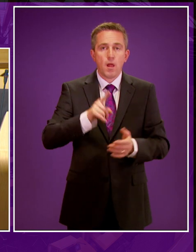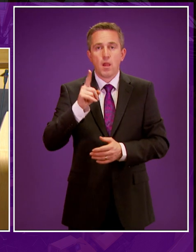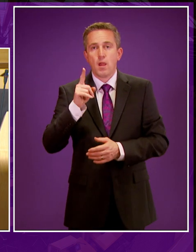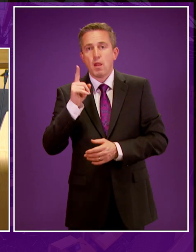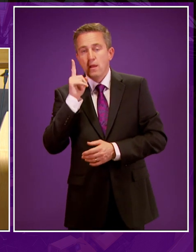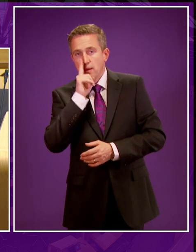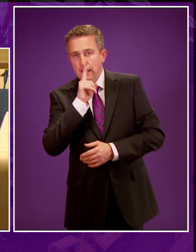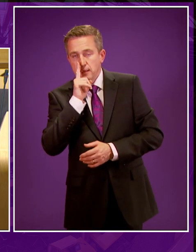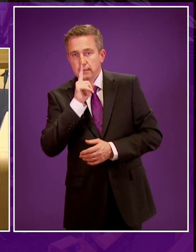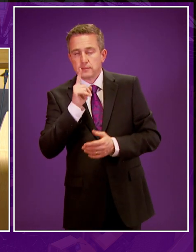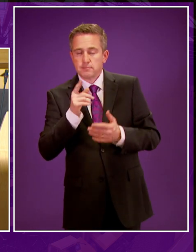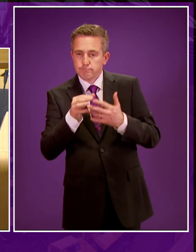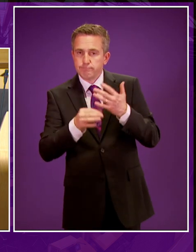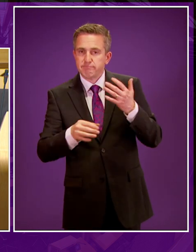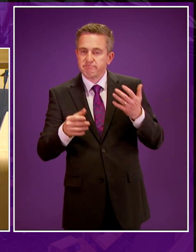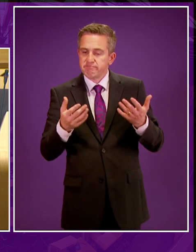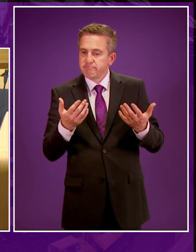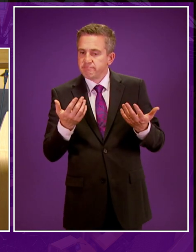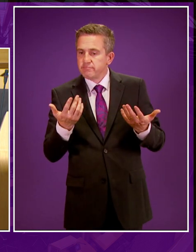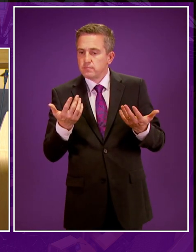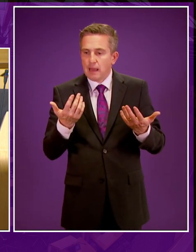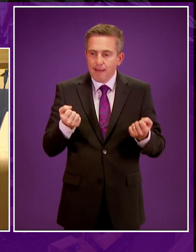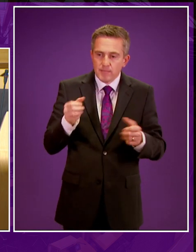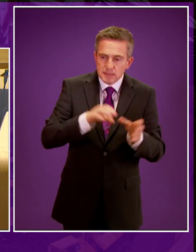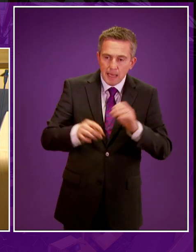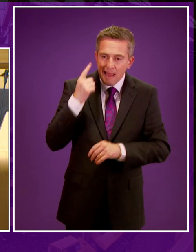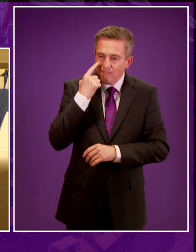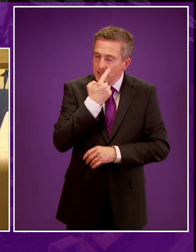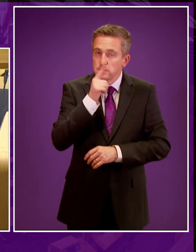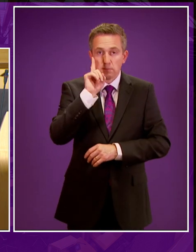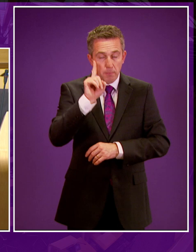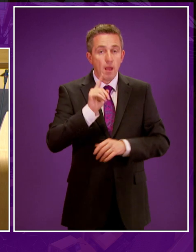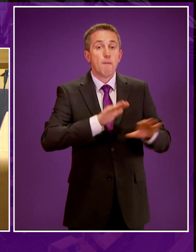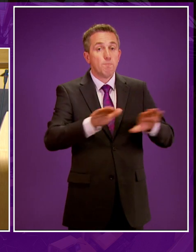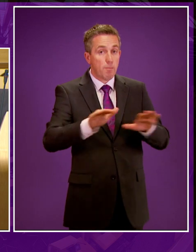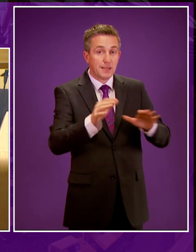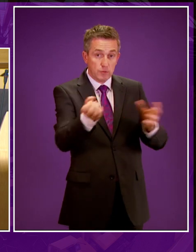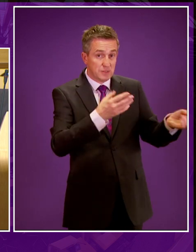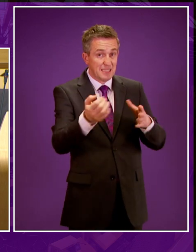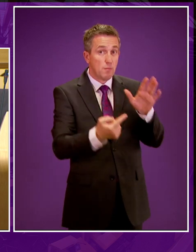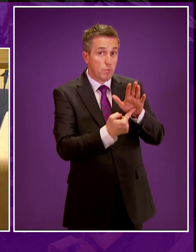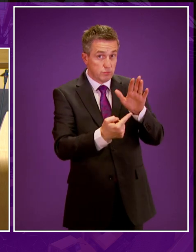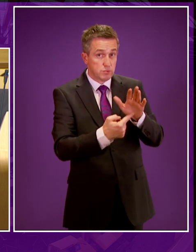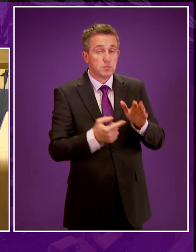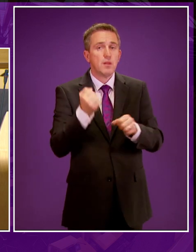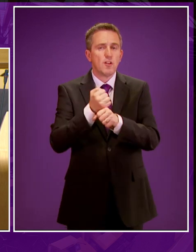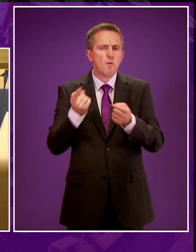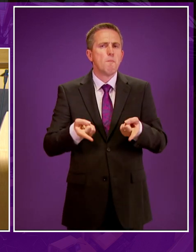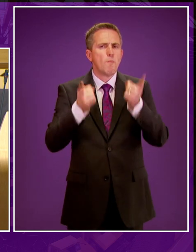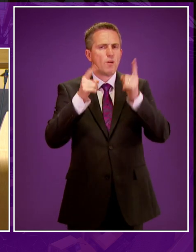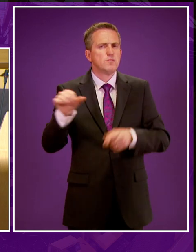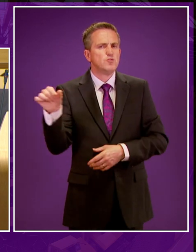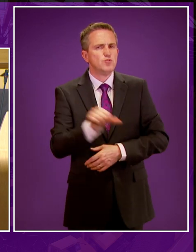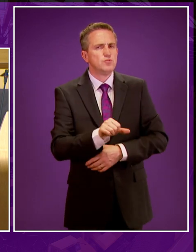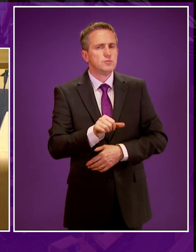strongly made on the basis of scientific evidence, and while the public consultation was important and very valuable, the Minister could have been stronger